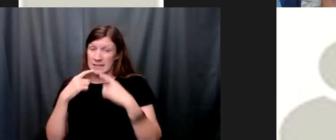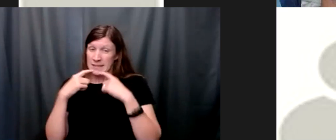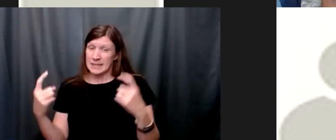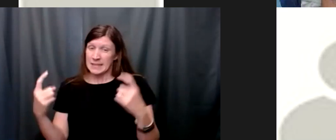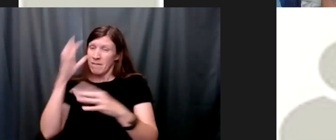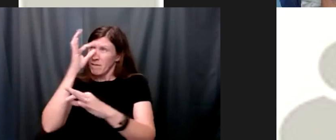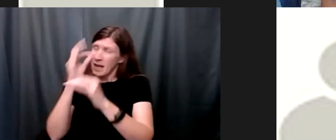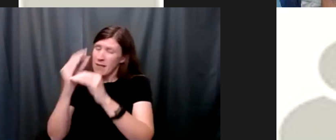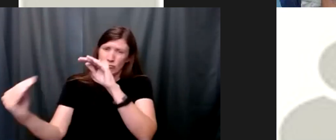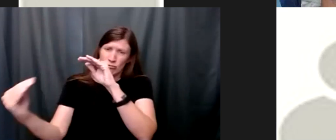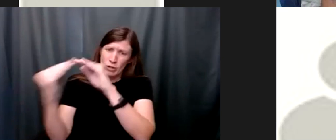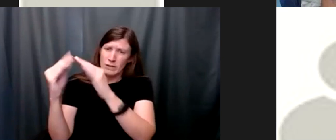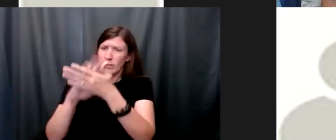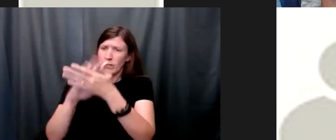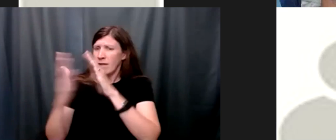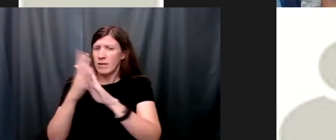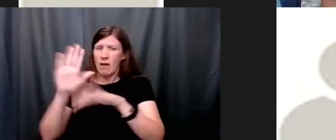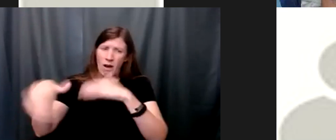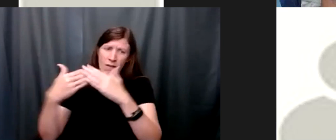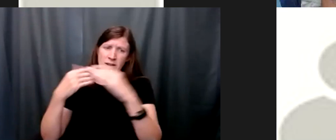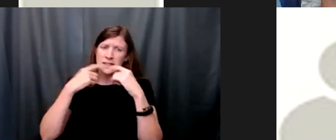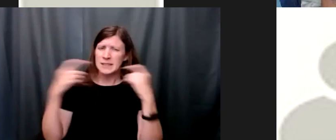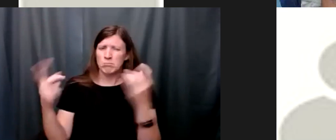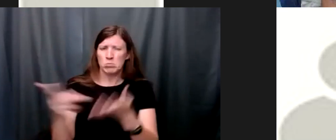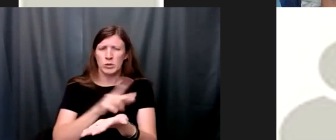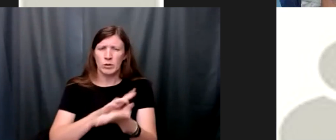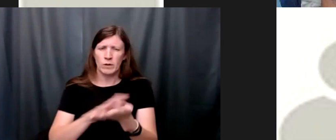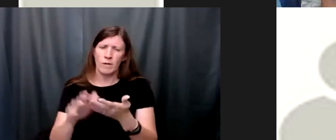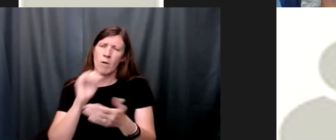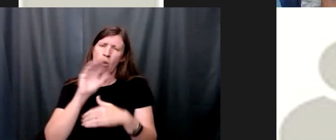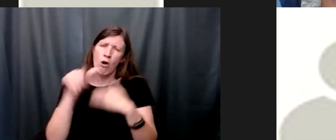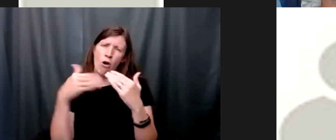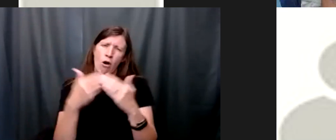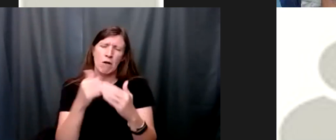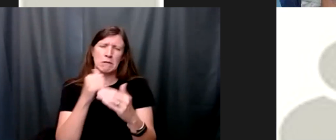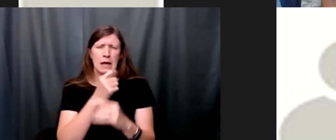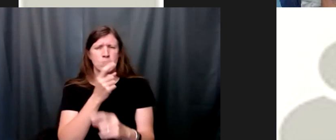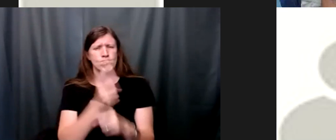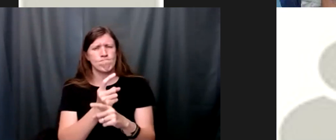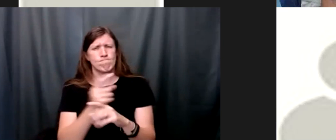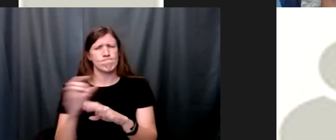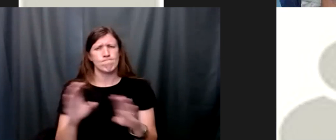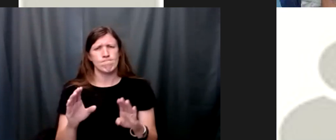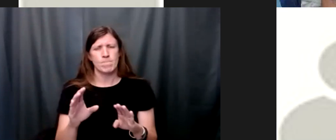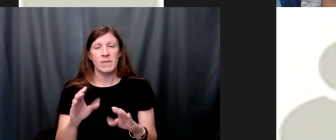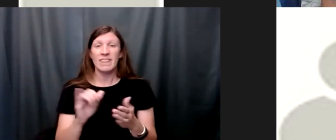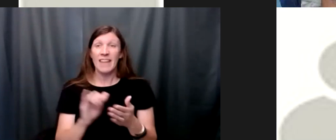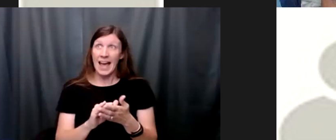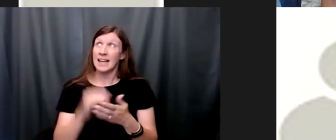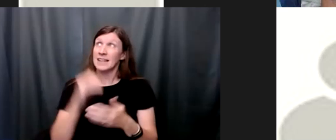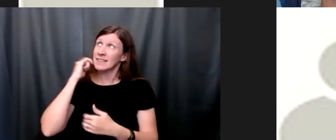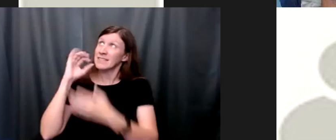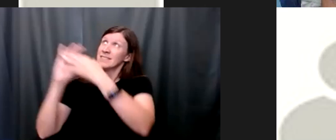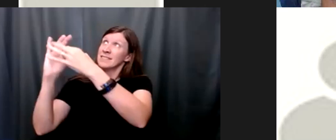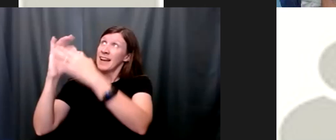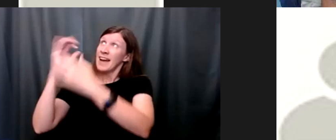all unrighteousness every day throughout the day we can reconnect with god that's what it means to be fearless and vulnerable not